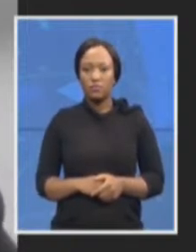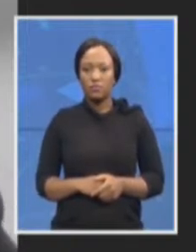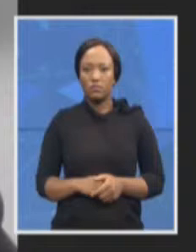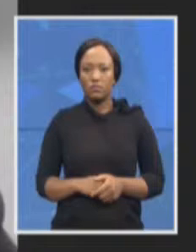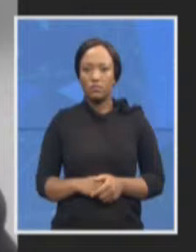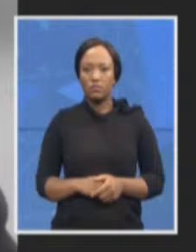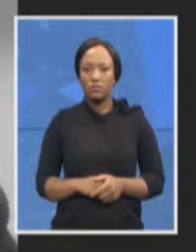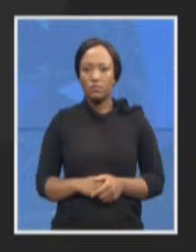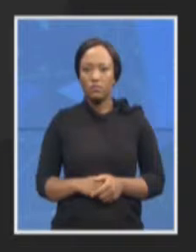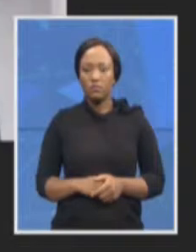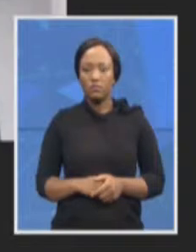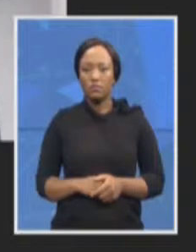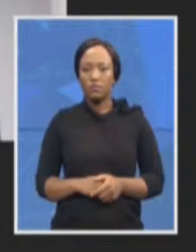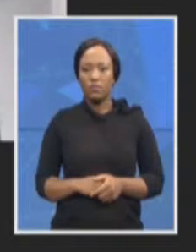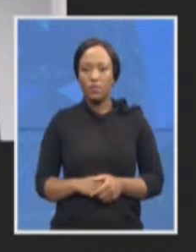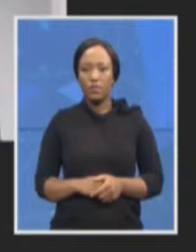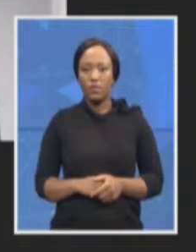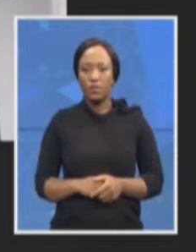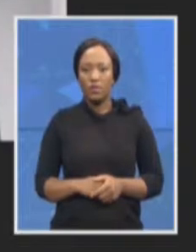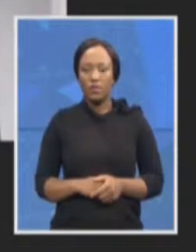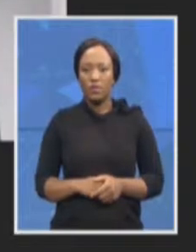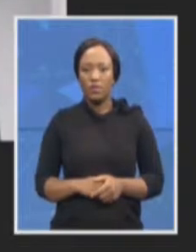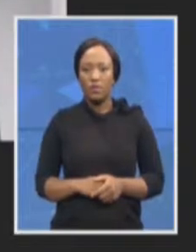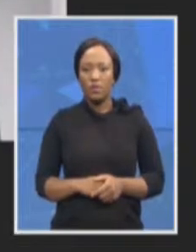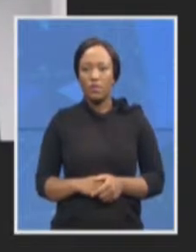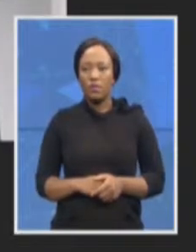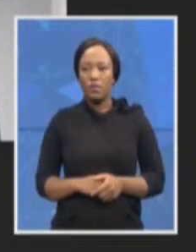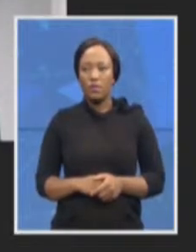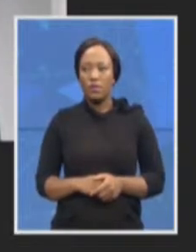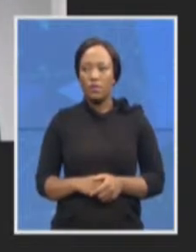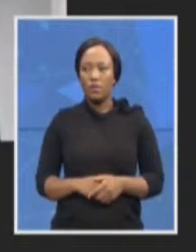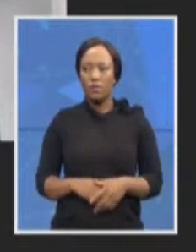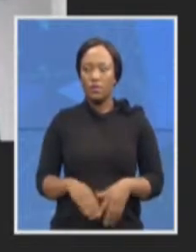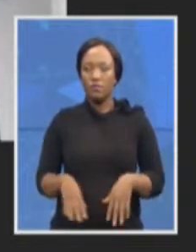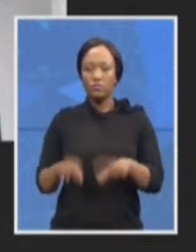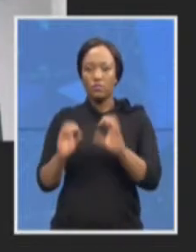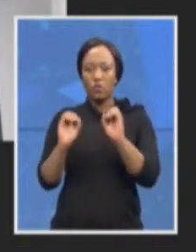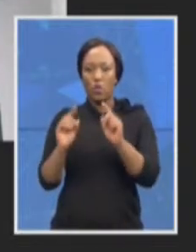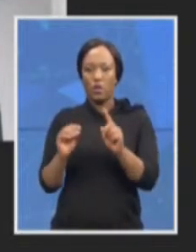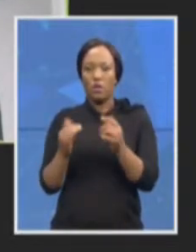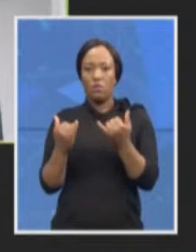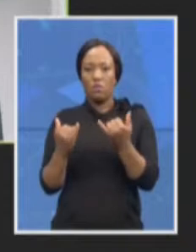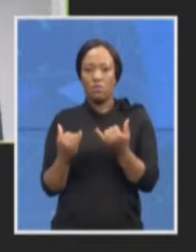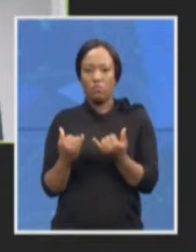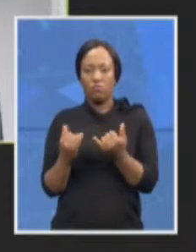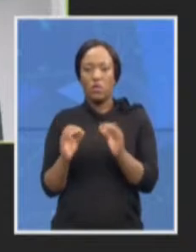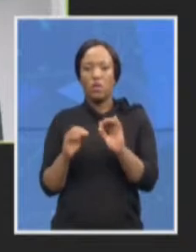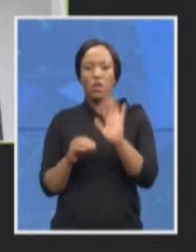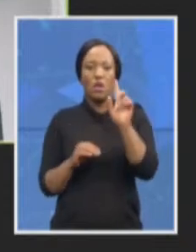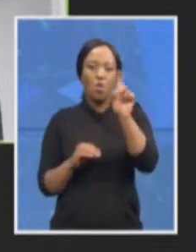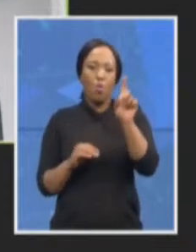okay I don't see any other questions at the moment and check those